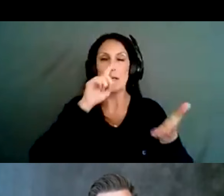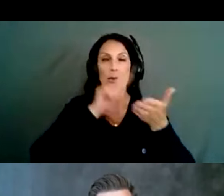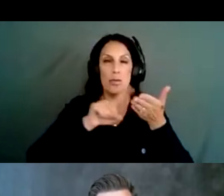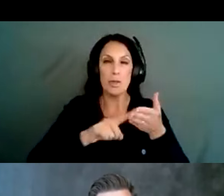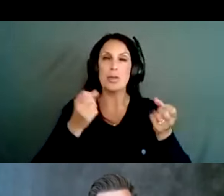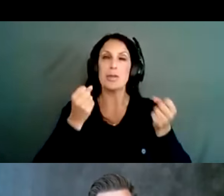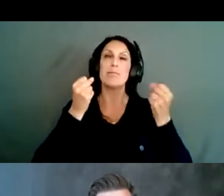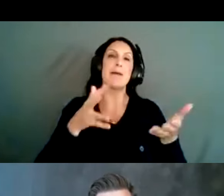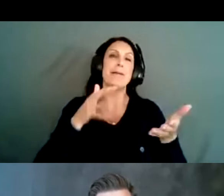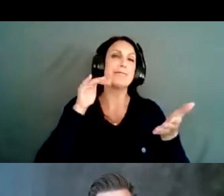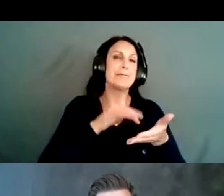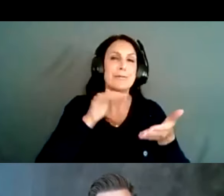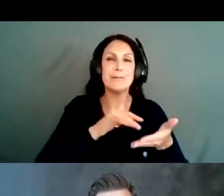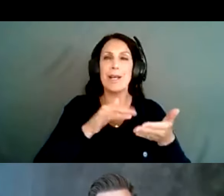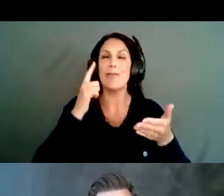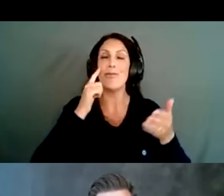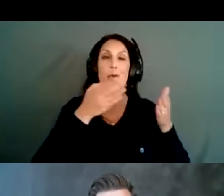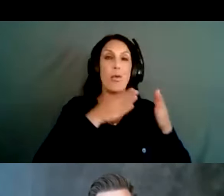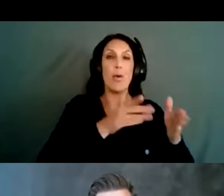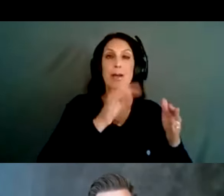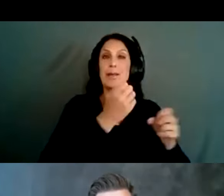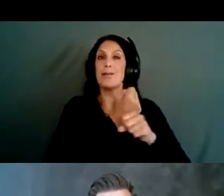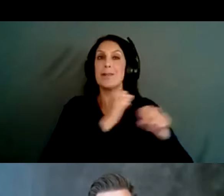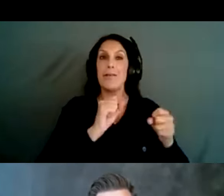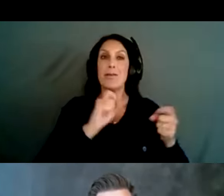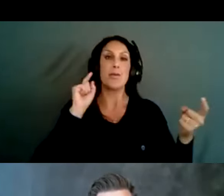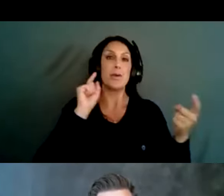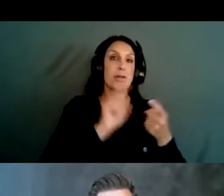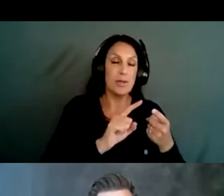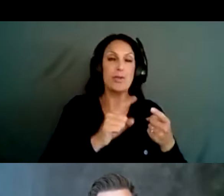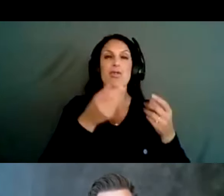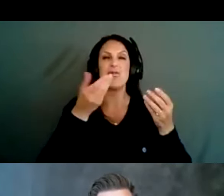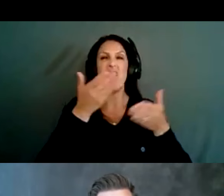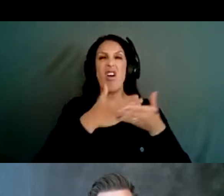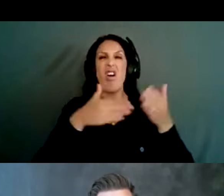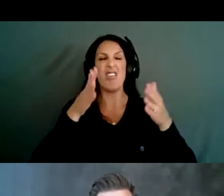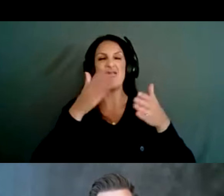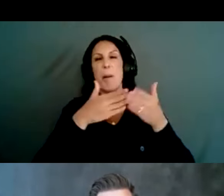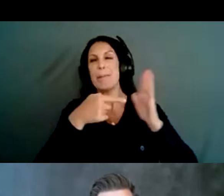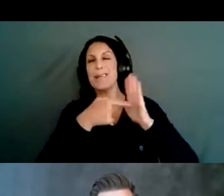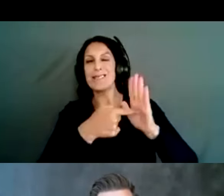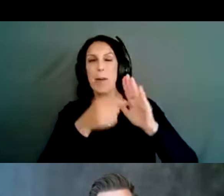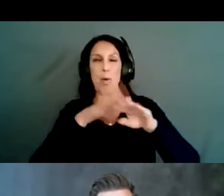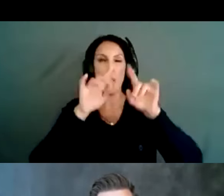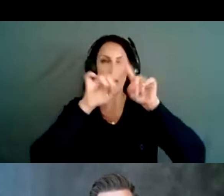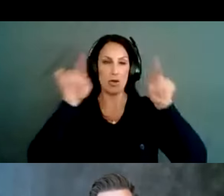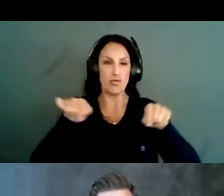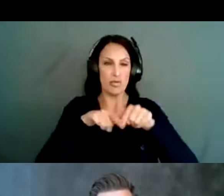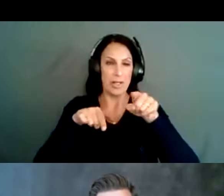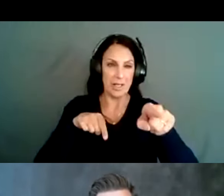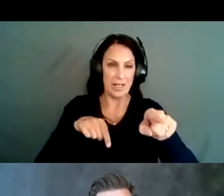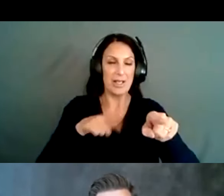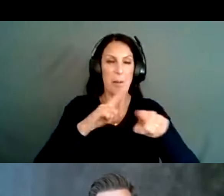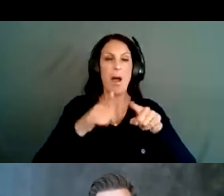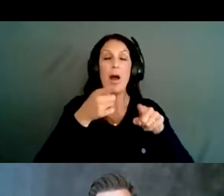that have supported means safety. Here's just a few examples on the screen. So I'm not going to go over each and every one of them. The short